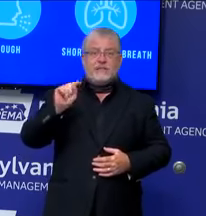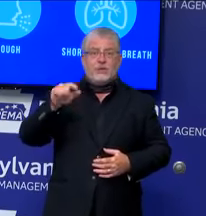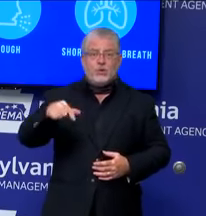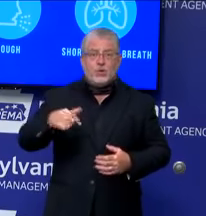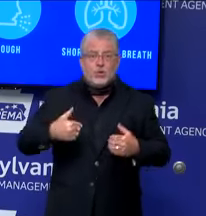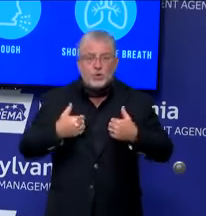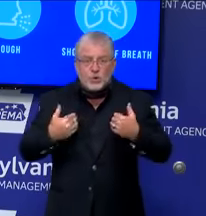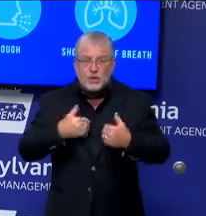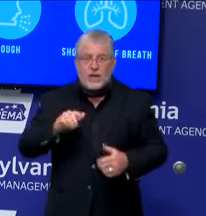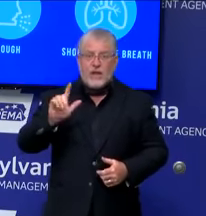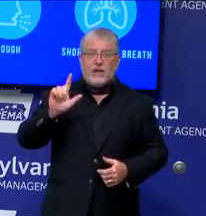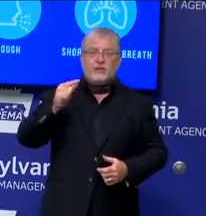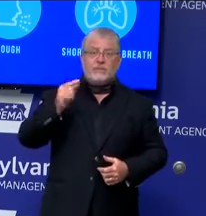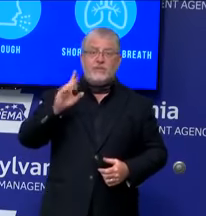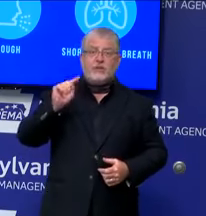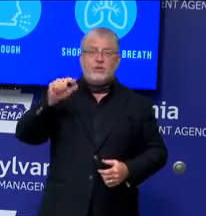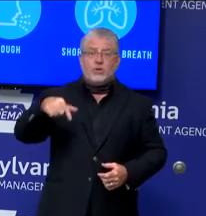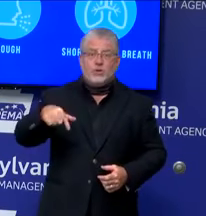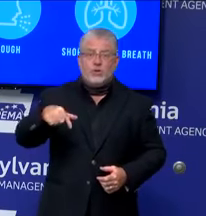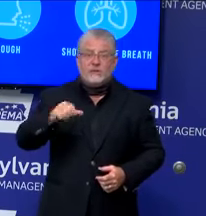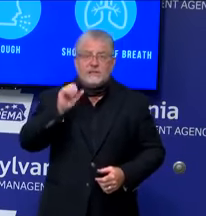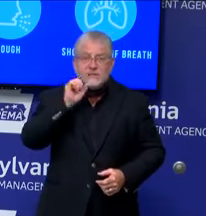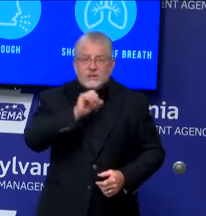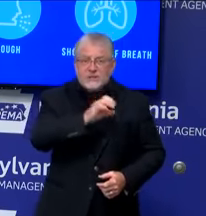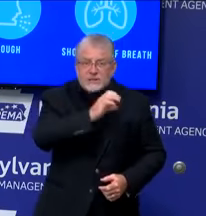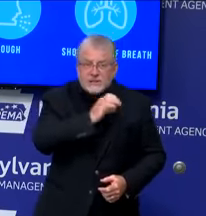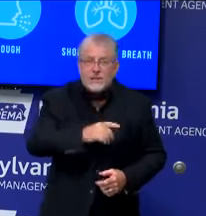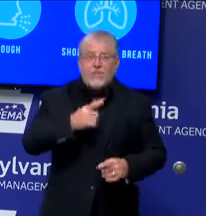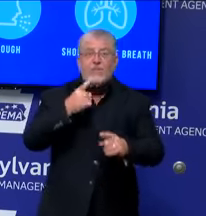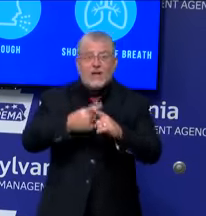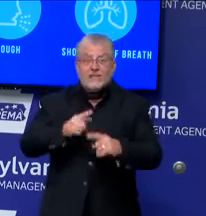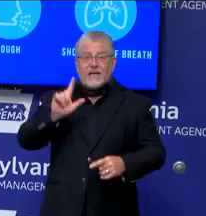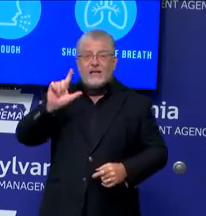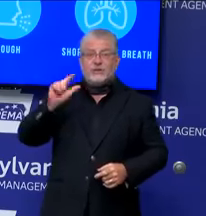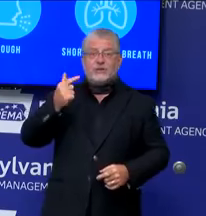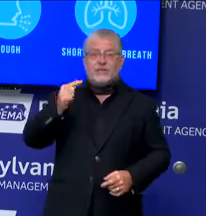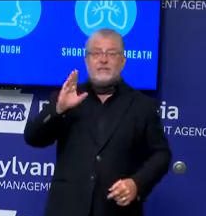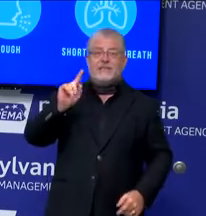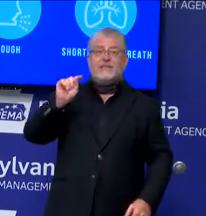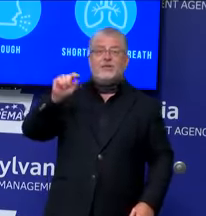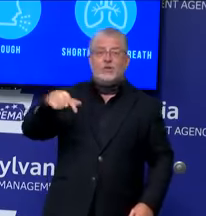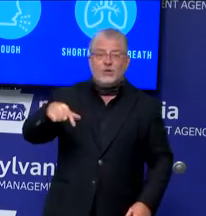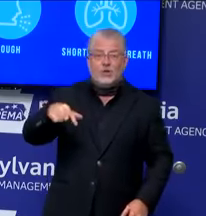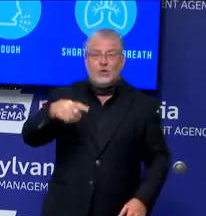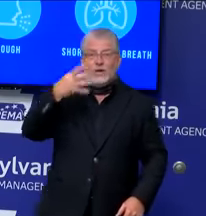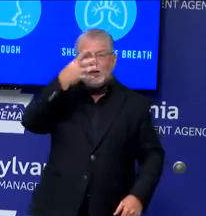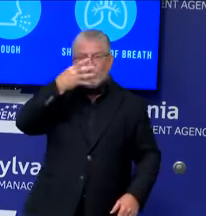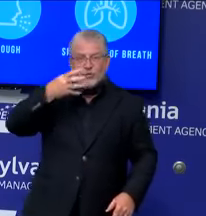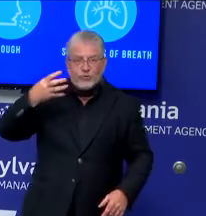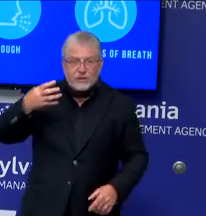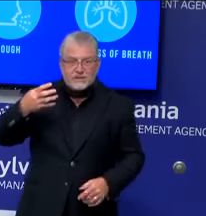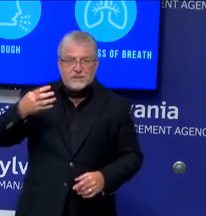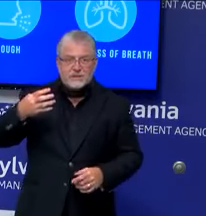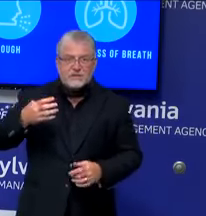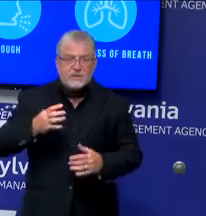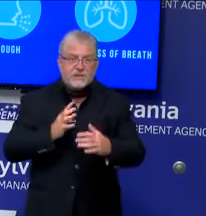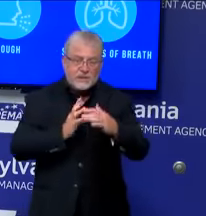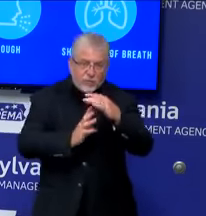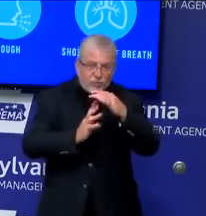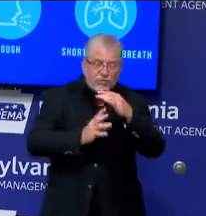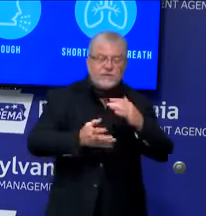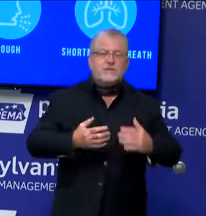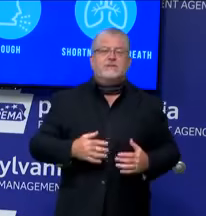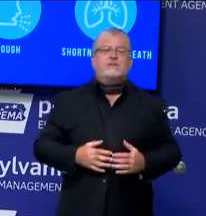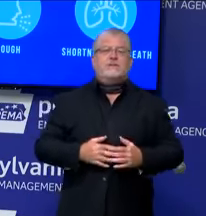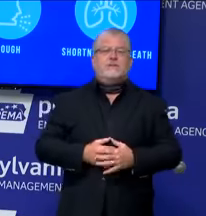immigrants. Transgender women of color continue to not only be harassed, but are more